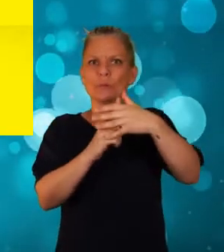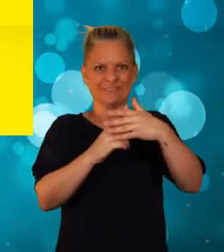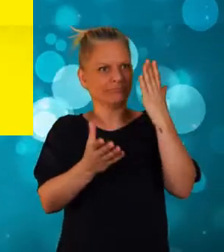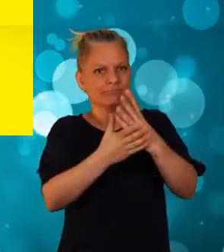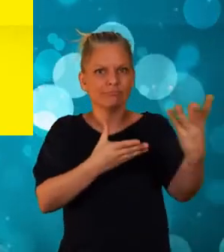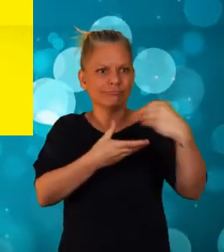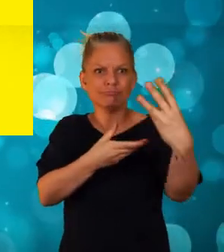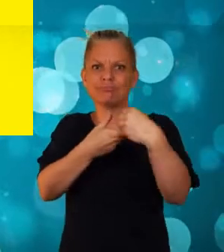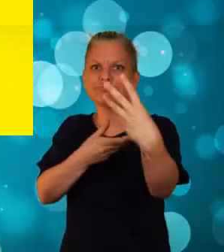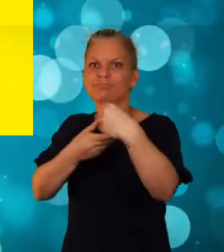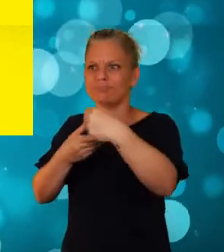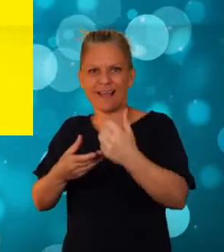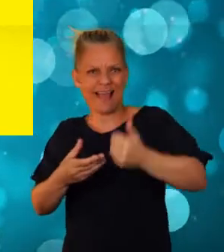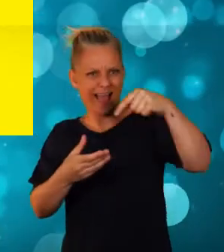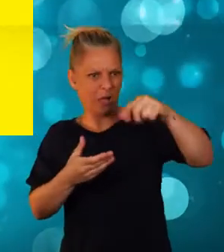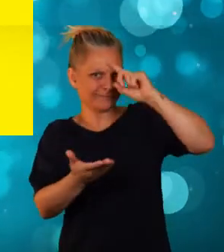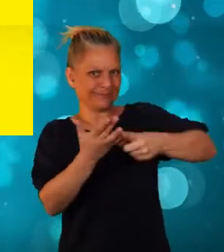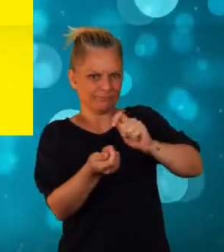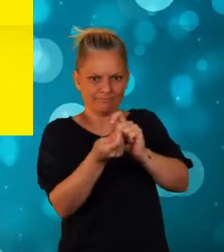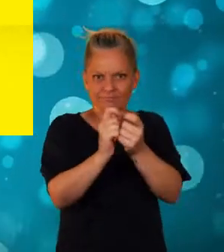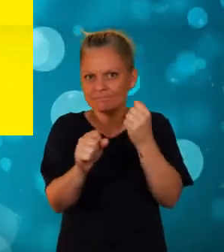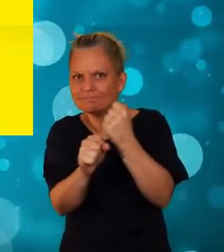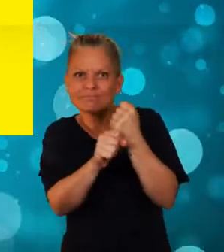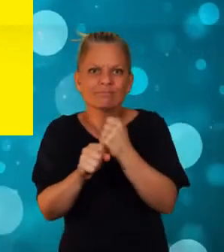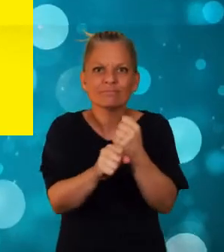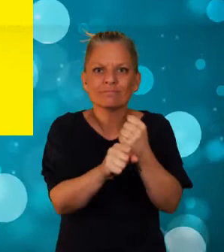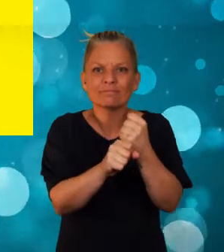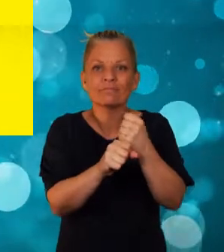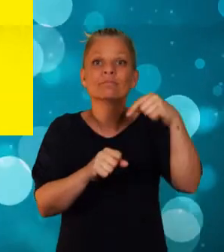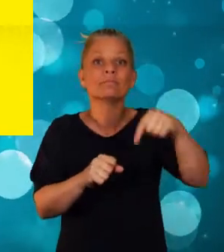This means communities truly playing a part in how decisions are made.